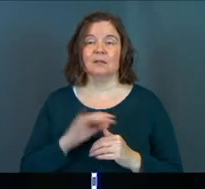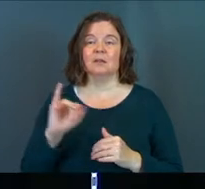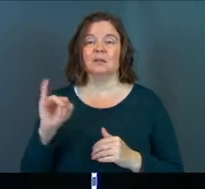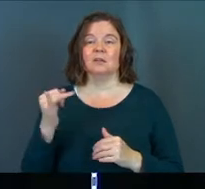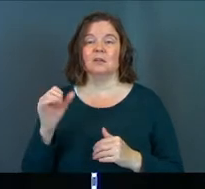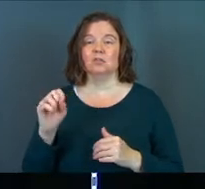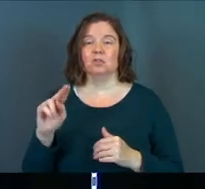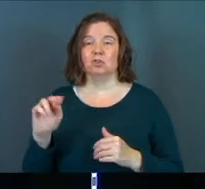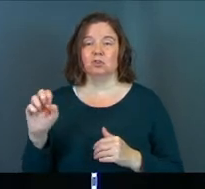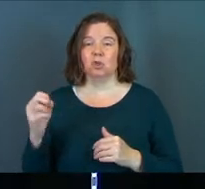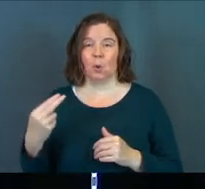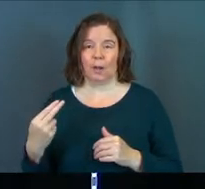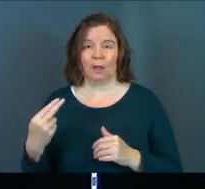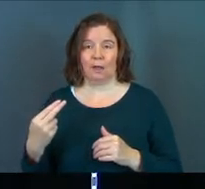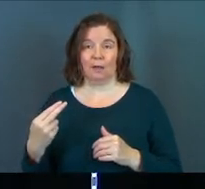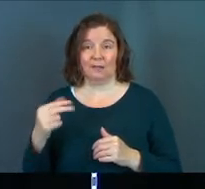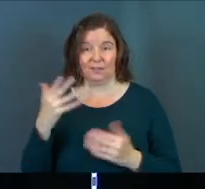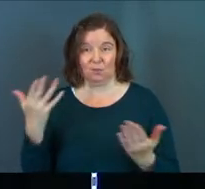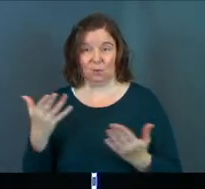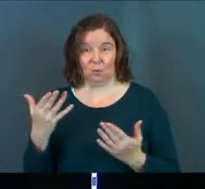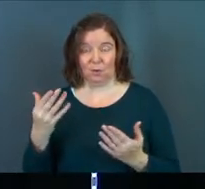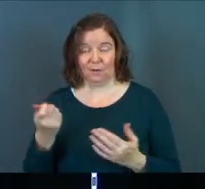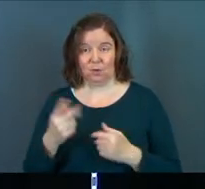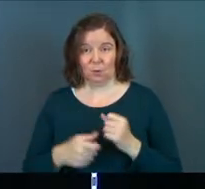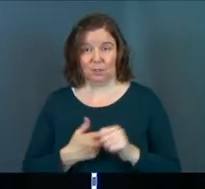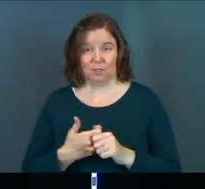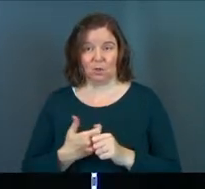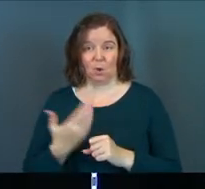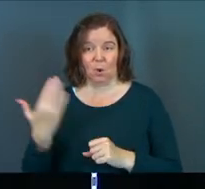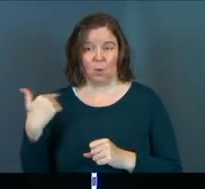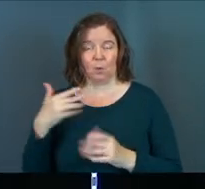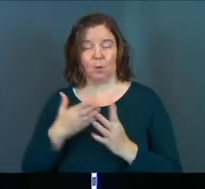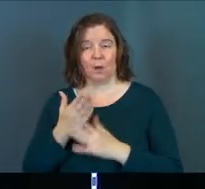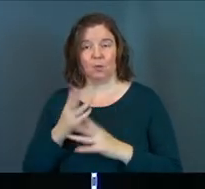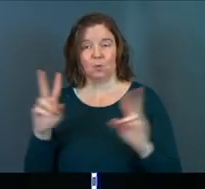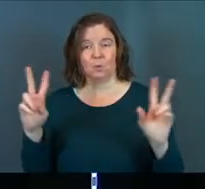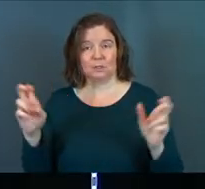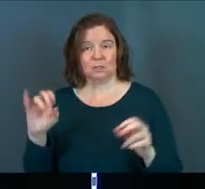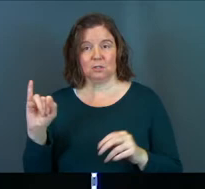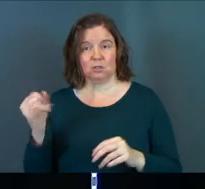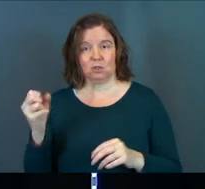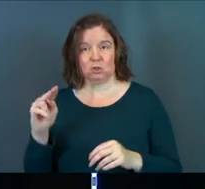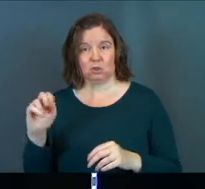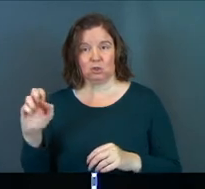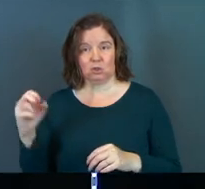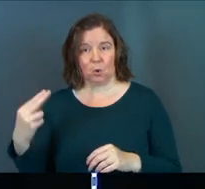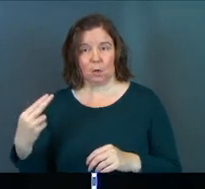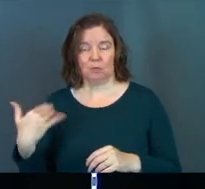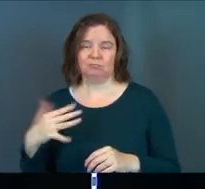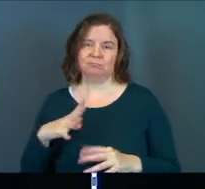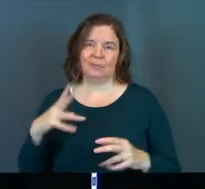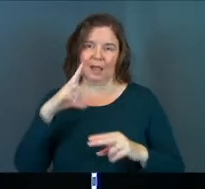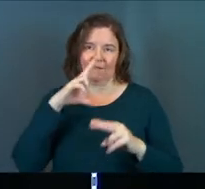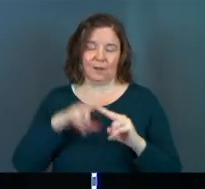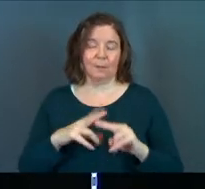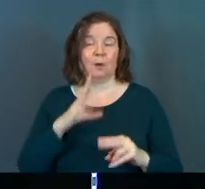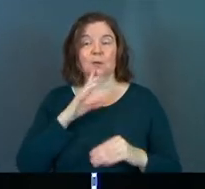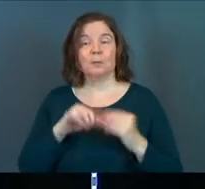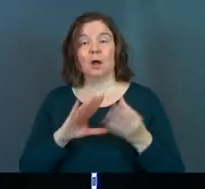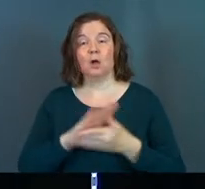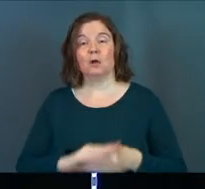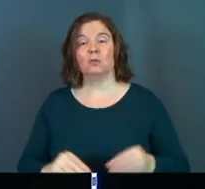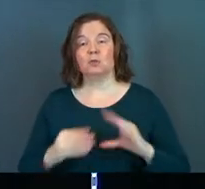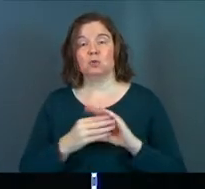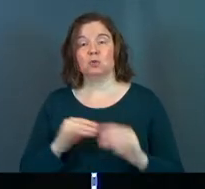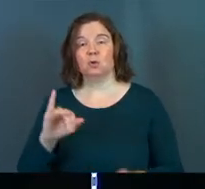Jonah, okay? If you were here at Grace a few years ago, a couple years ago, we went through a series on Jonah. was a ton of fun. But I want to talk about the